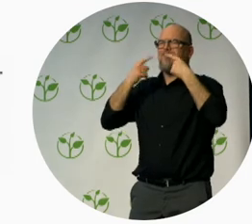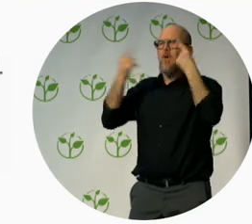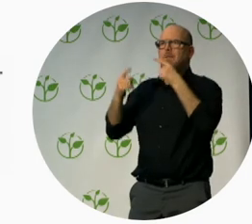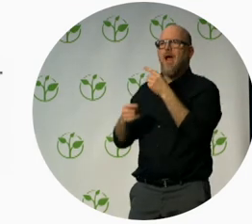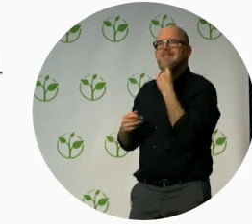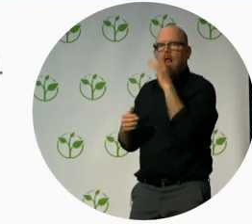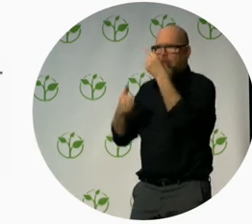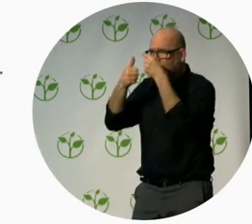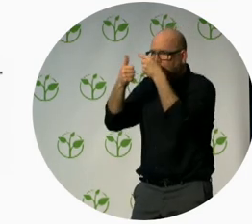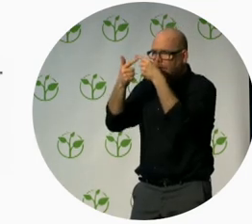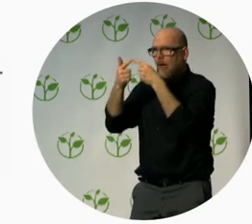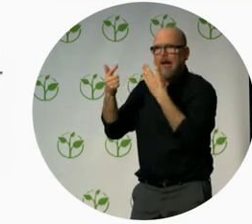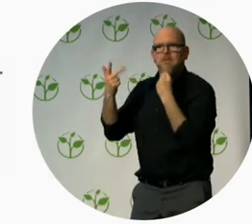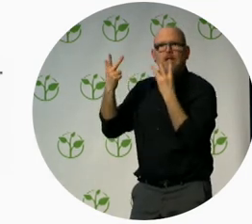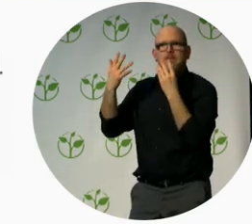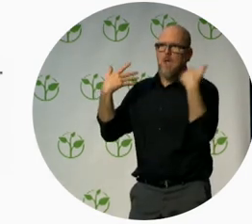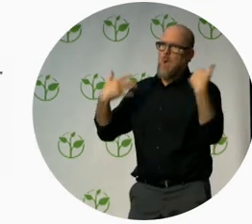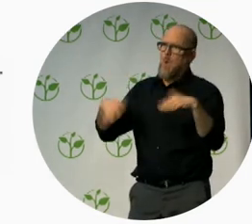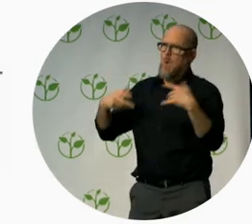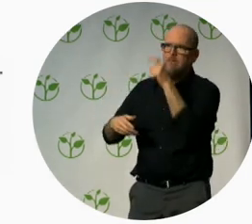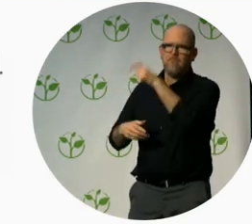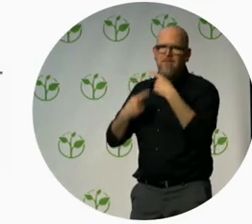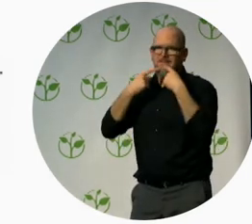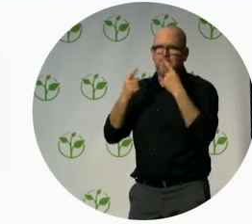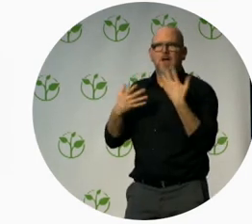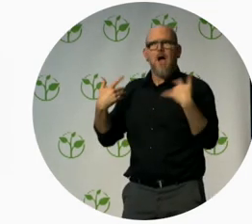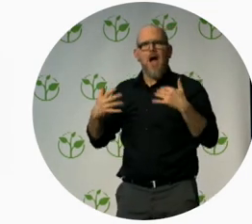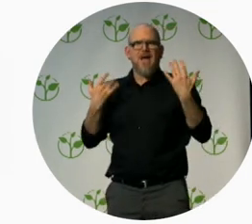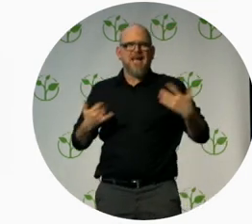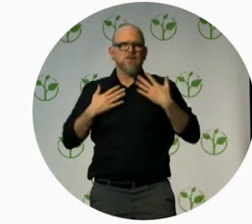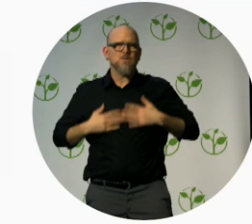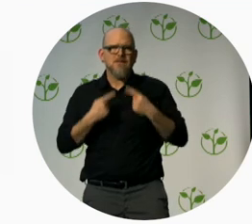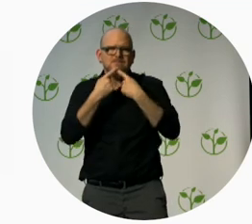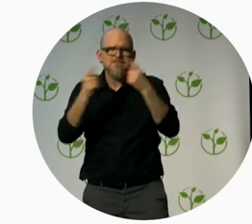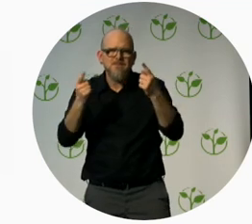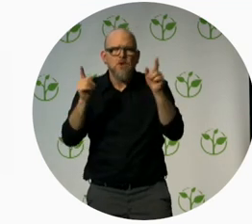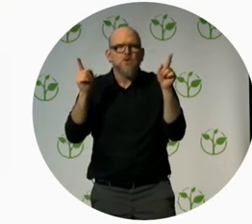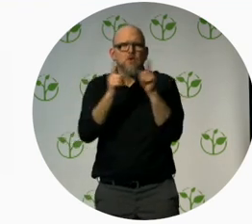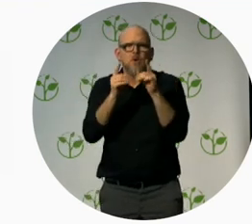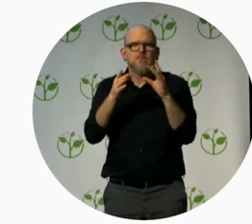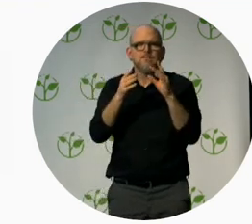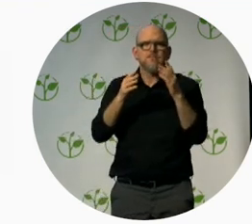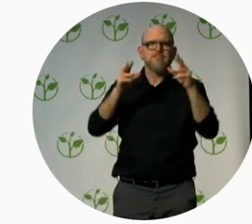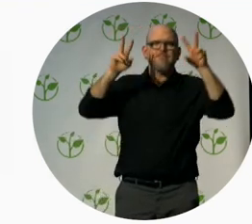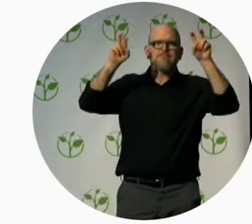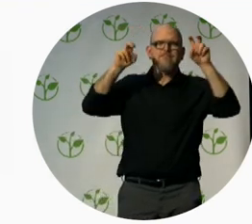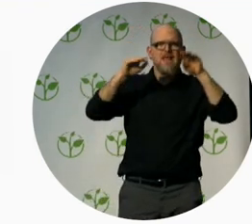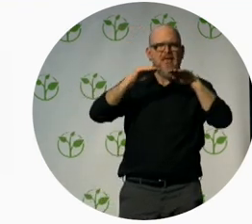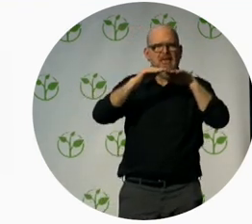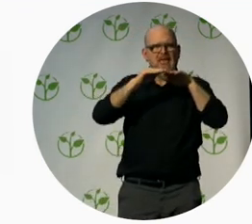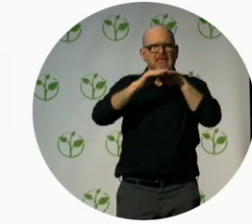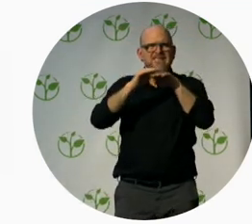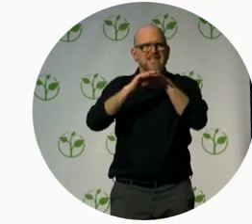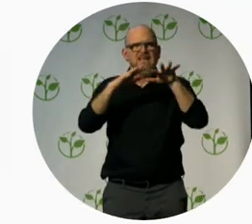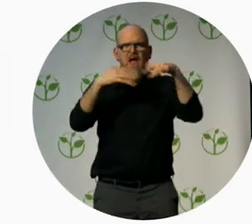Now I'm just going to ask Michele to come up and join me. Just explain a little bit to you about the access trail that you can do on the ground floor